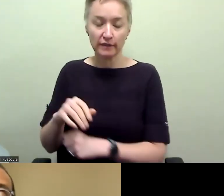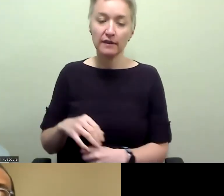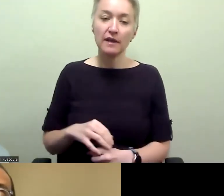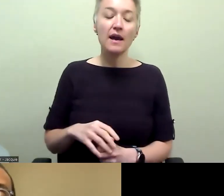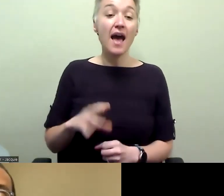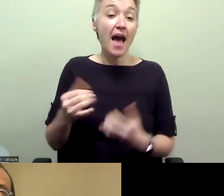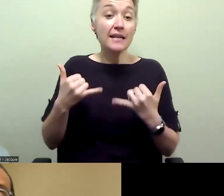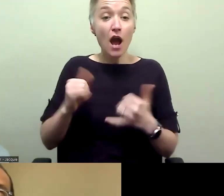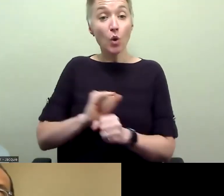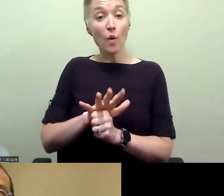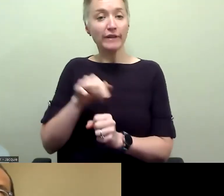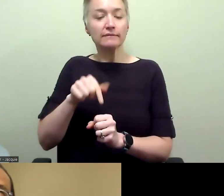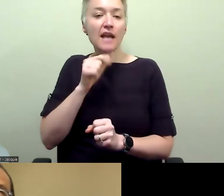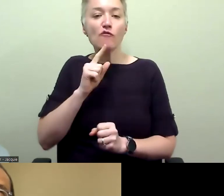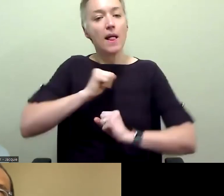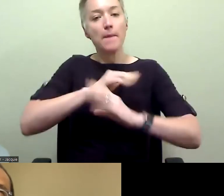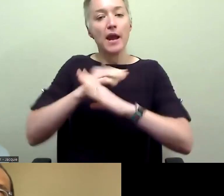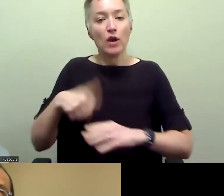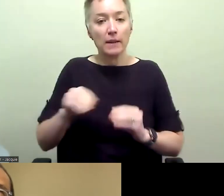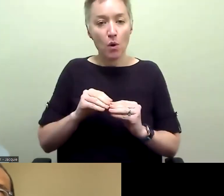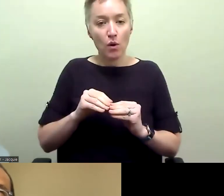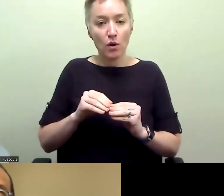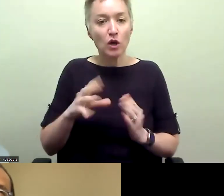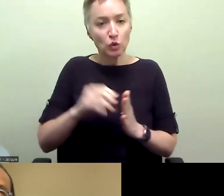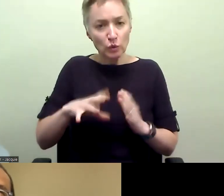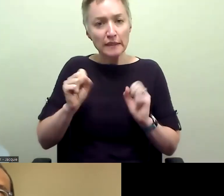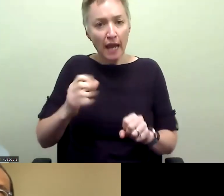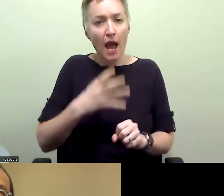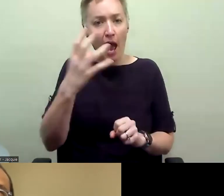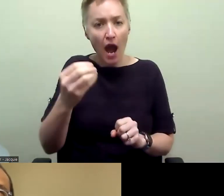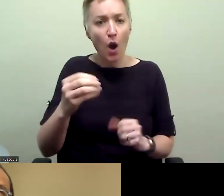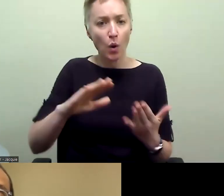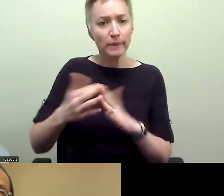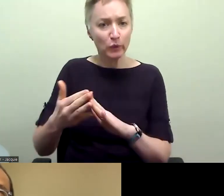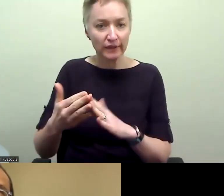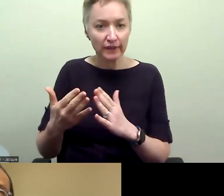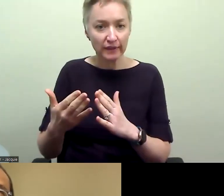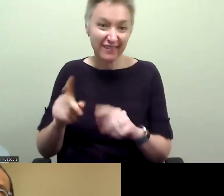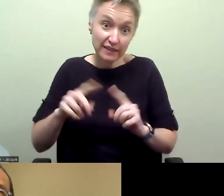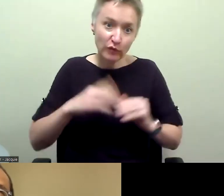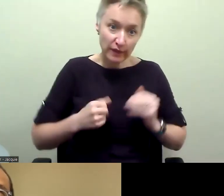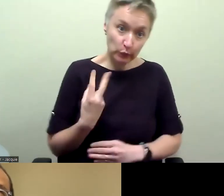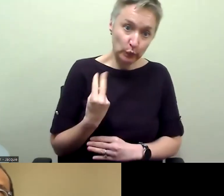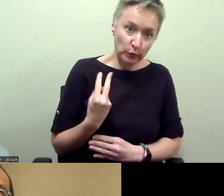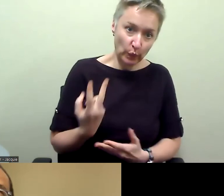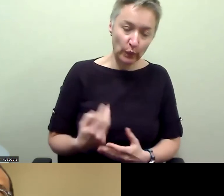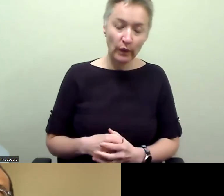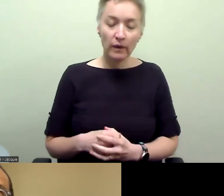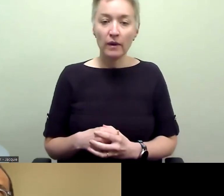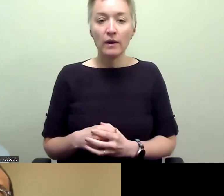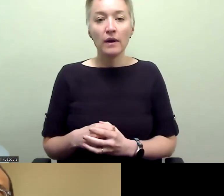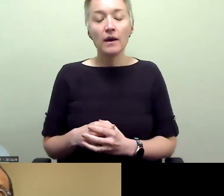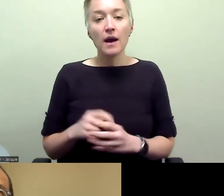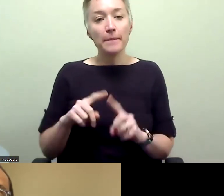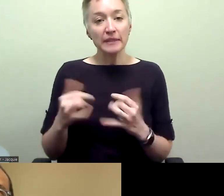isn't a barrier to our students being involved more in the community as it was two years ago when we, when we were starting this, that